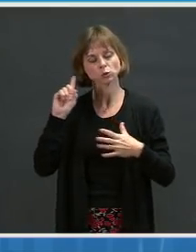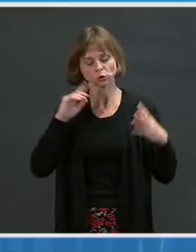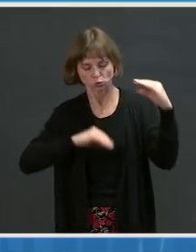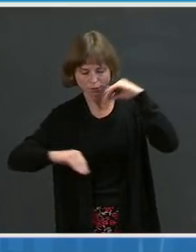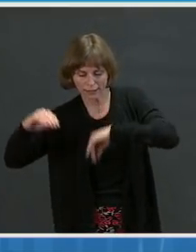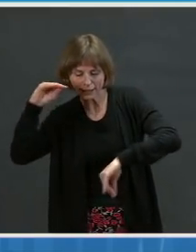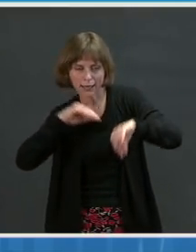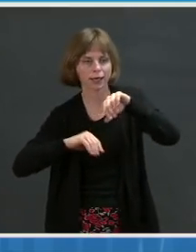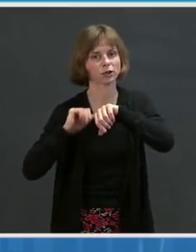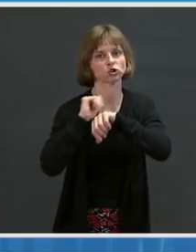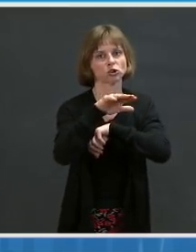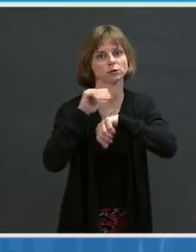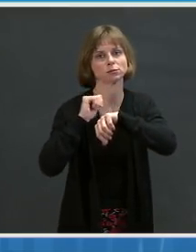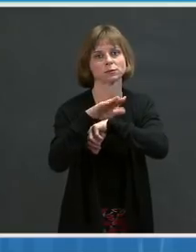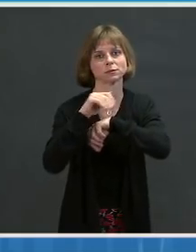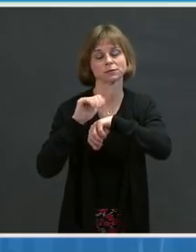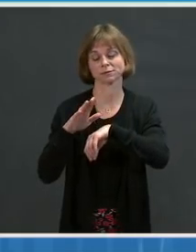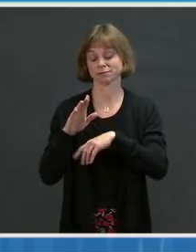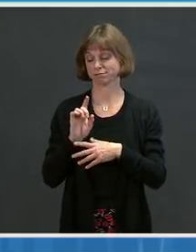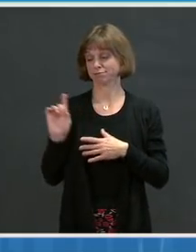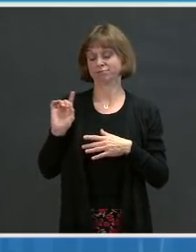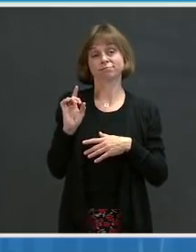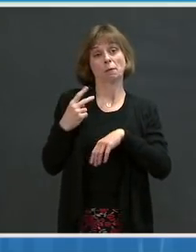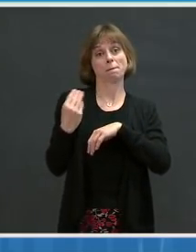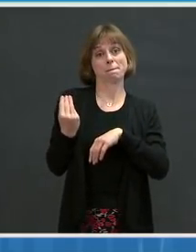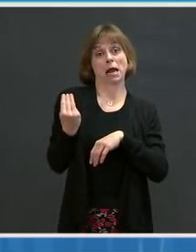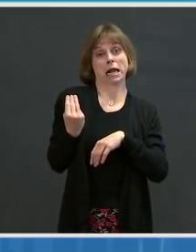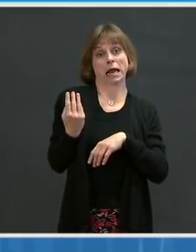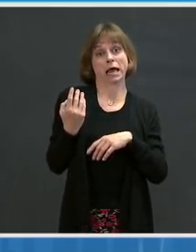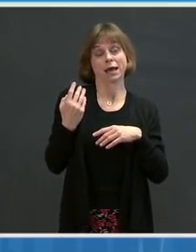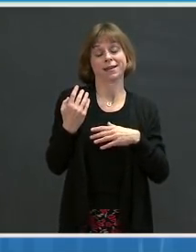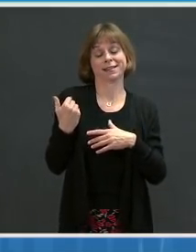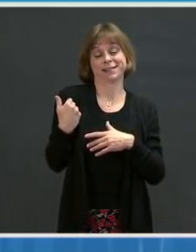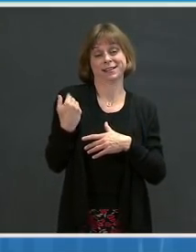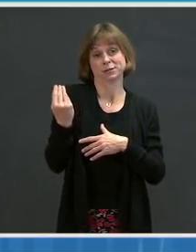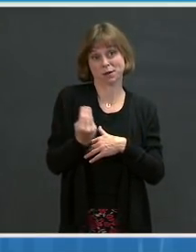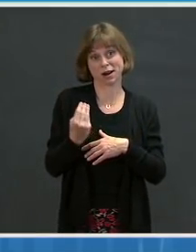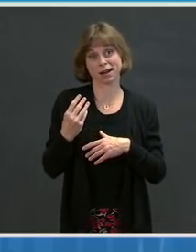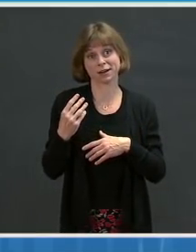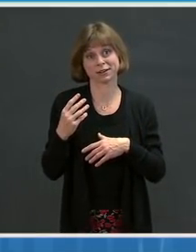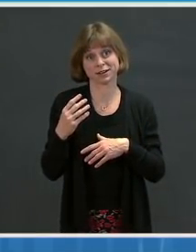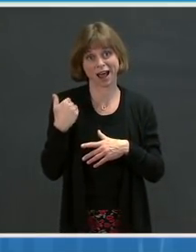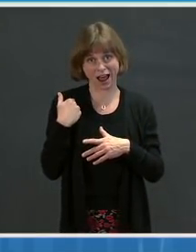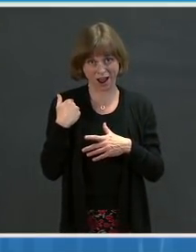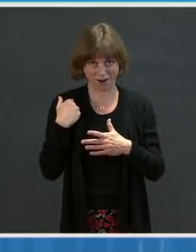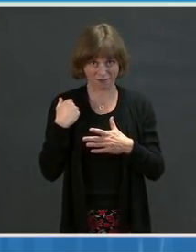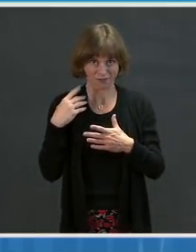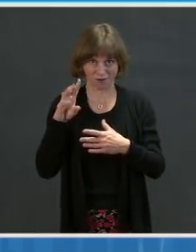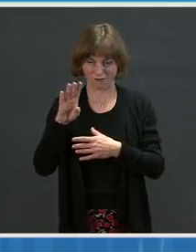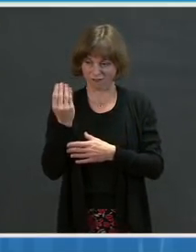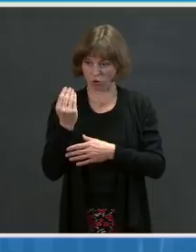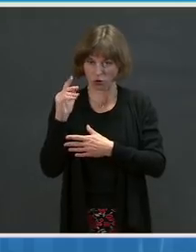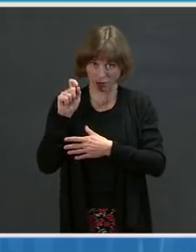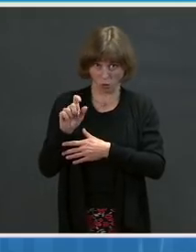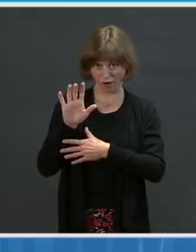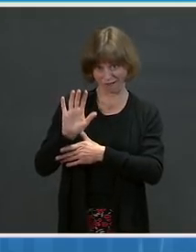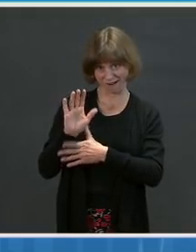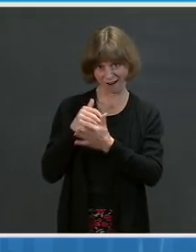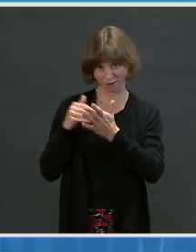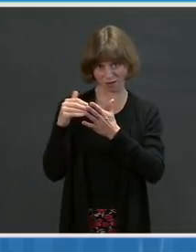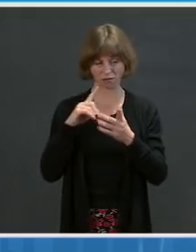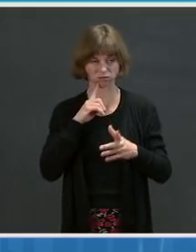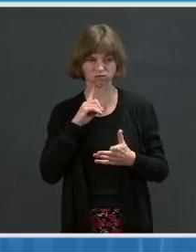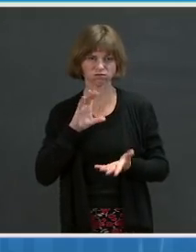ago — seven million doses were delivered. That, coupled with the 14.5 million doses allocated this week, results in record